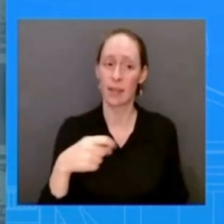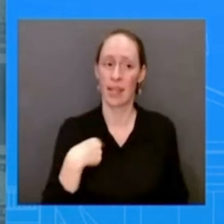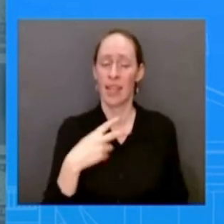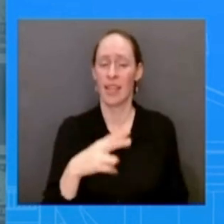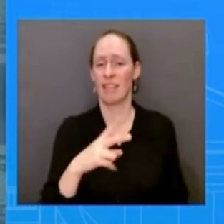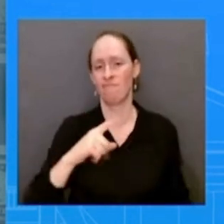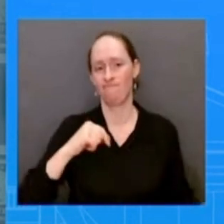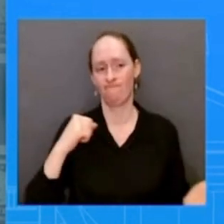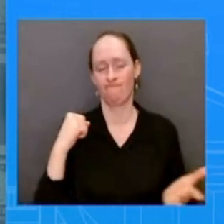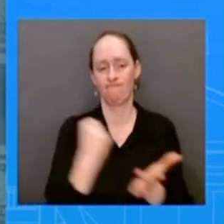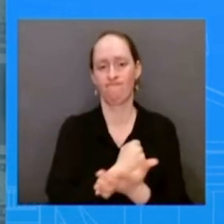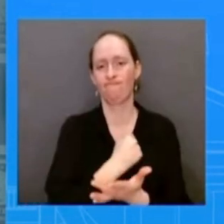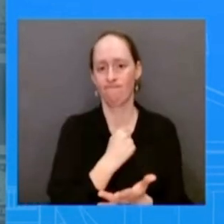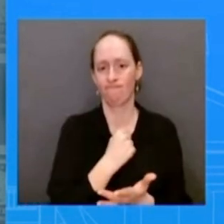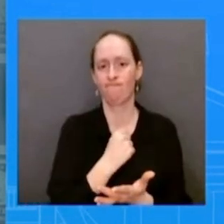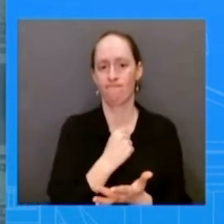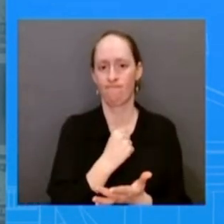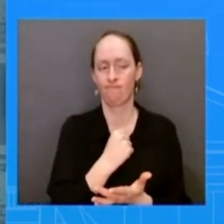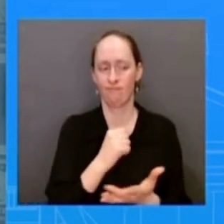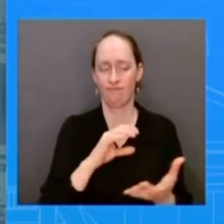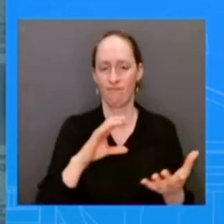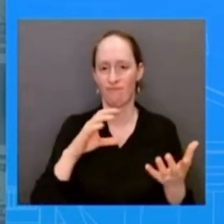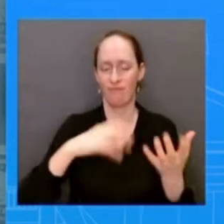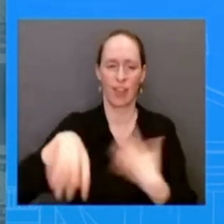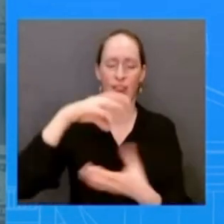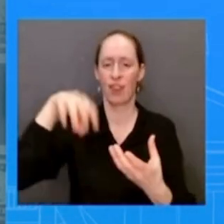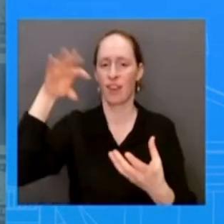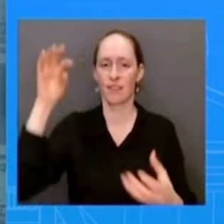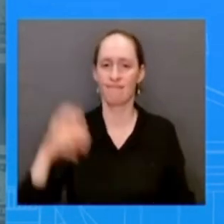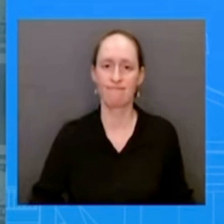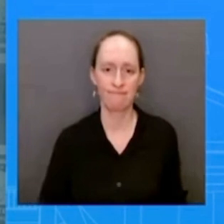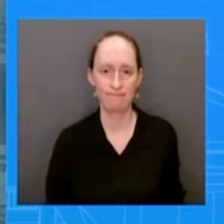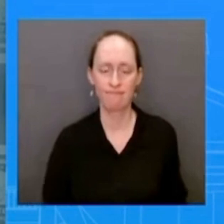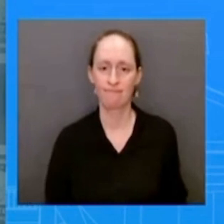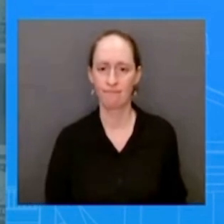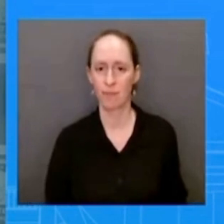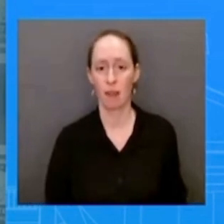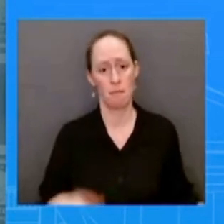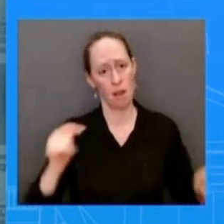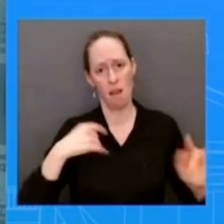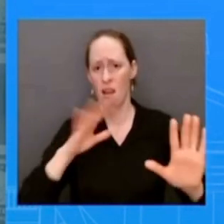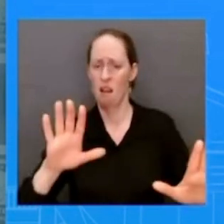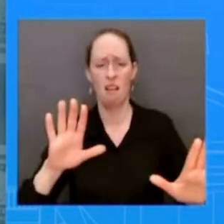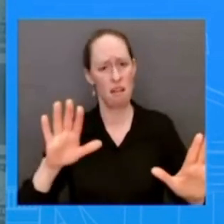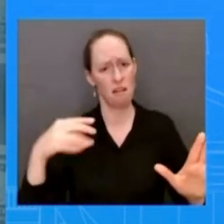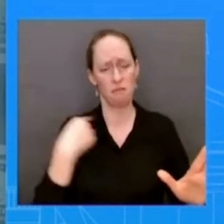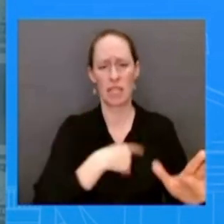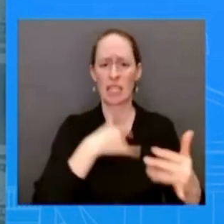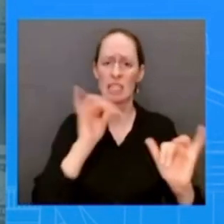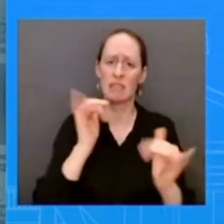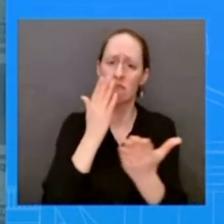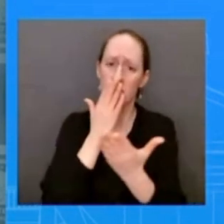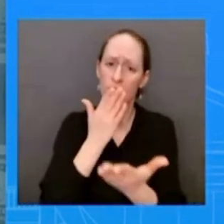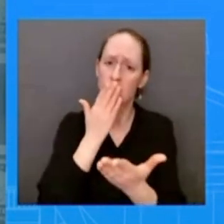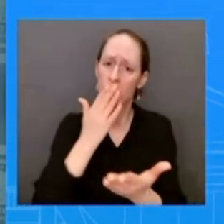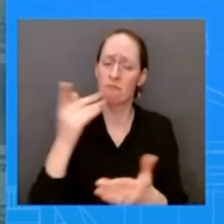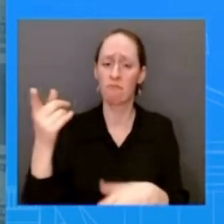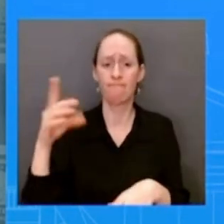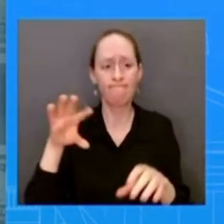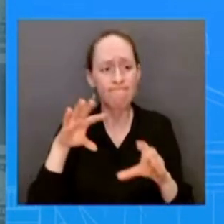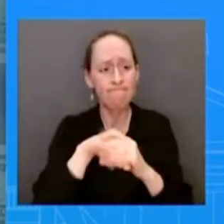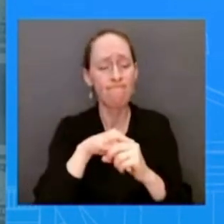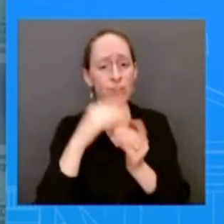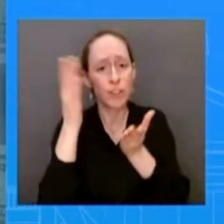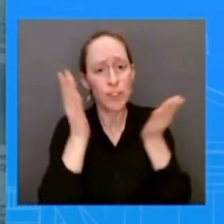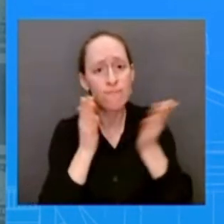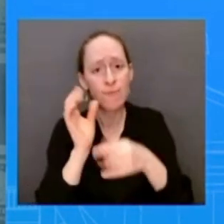see this happen uh but again we are very thankful to her dedication to public service her talent and not just for this past year as